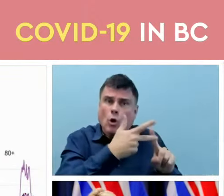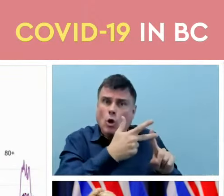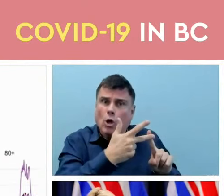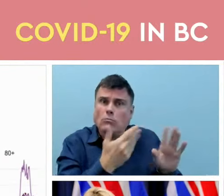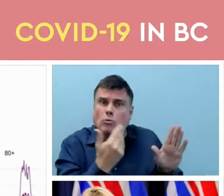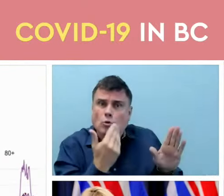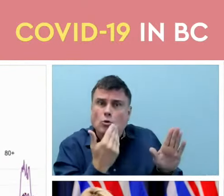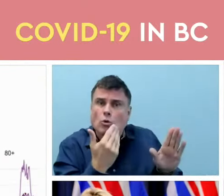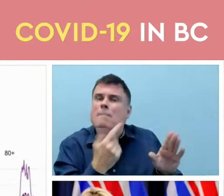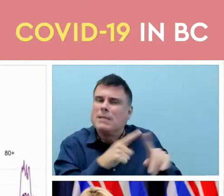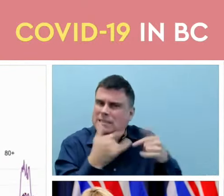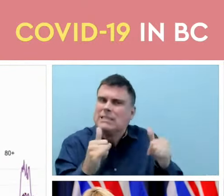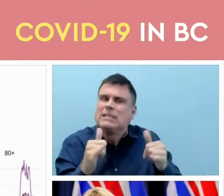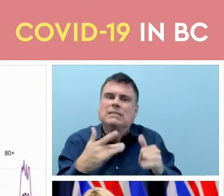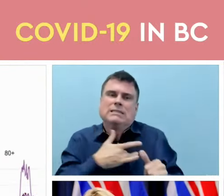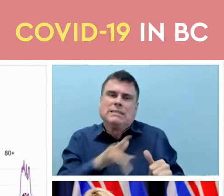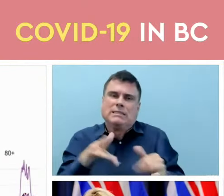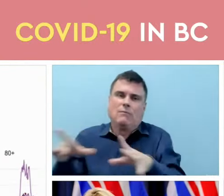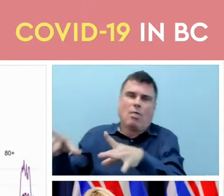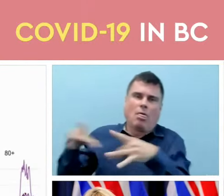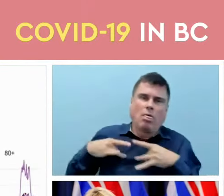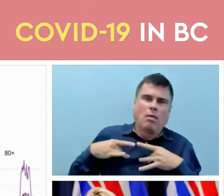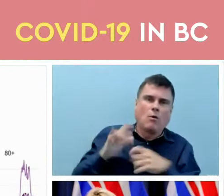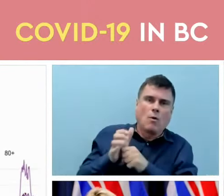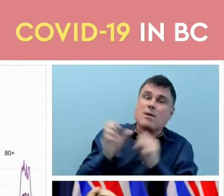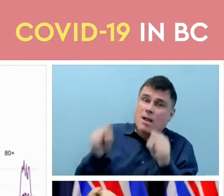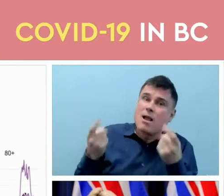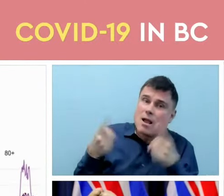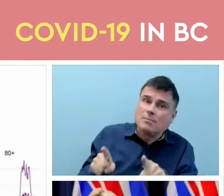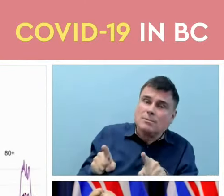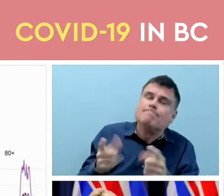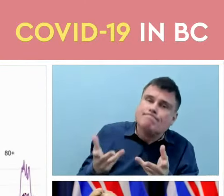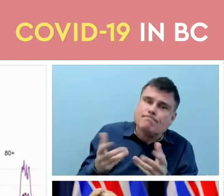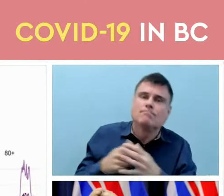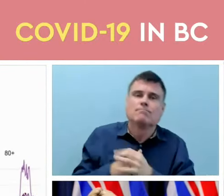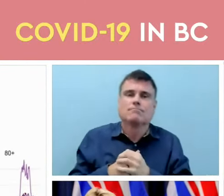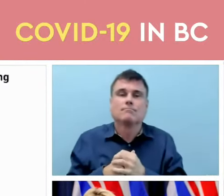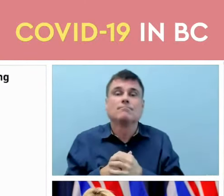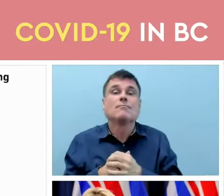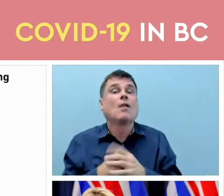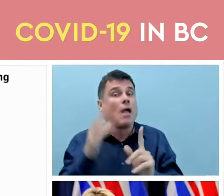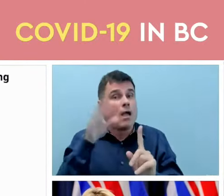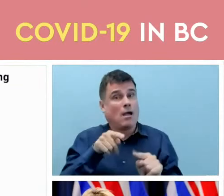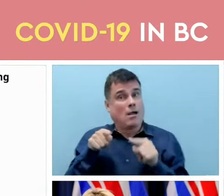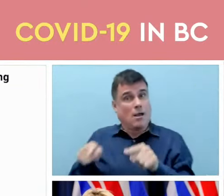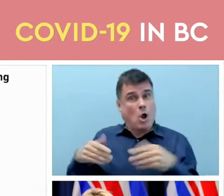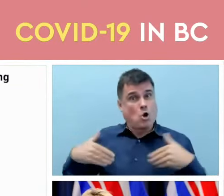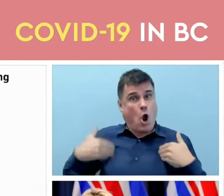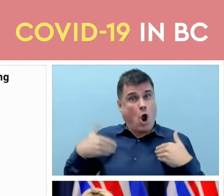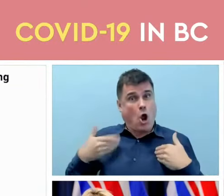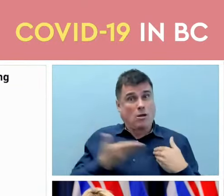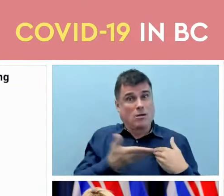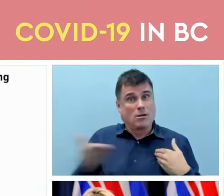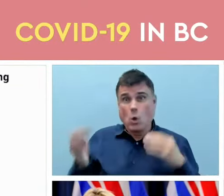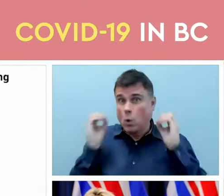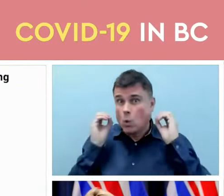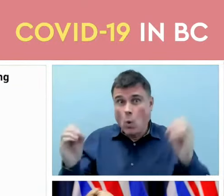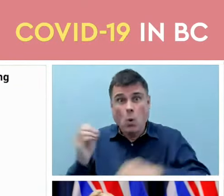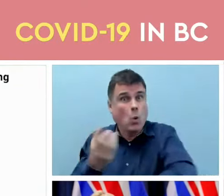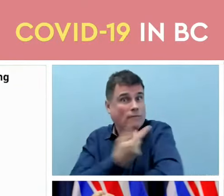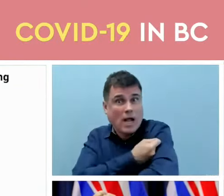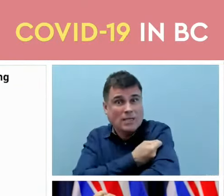other age group except for young people who are unvaccinated. So if we look at the community of